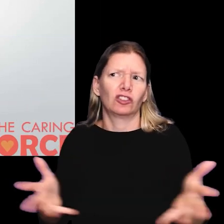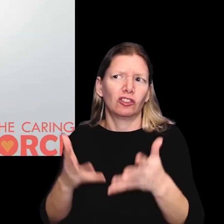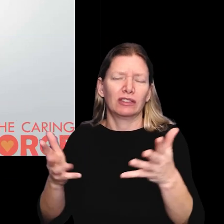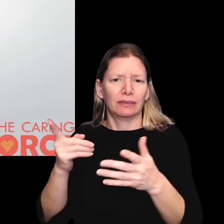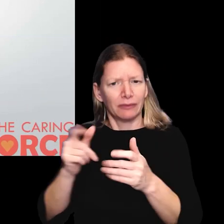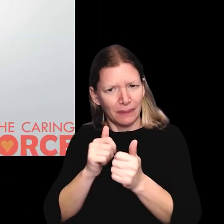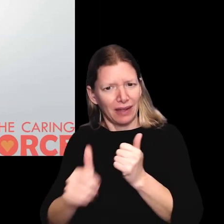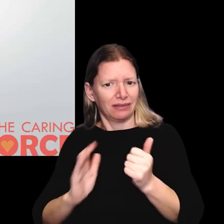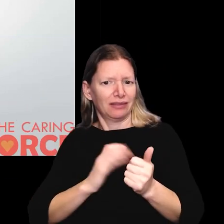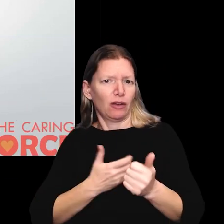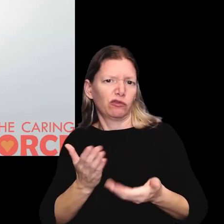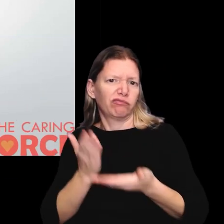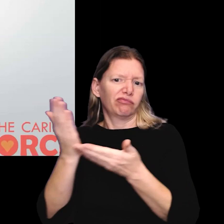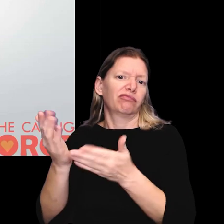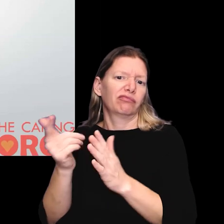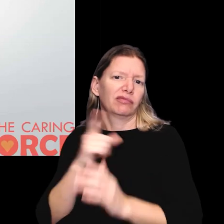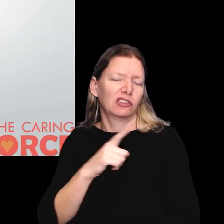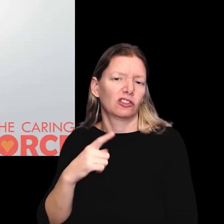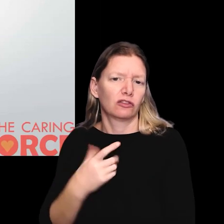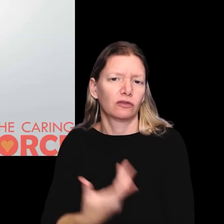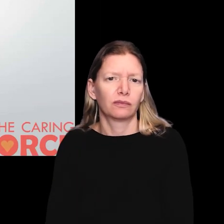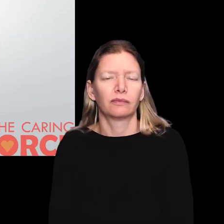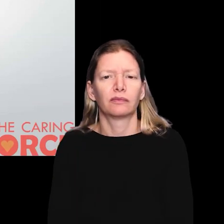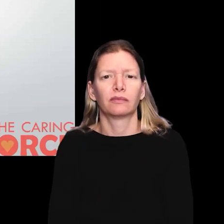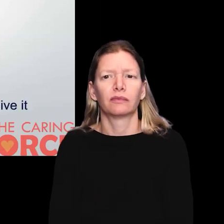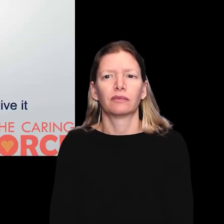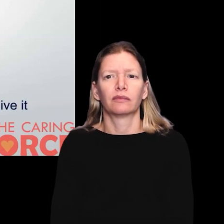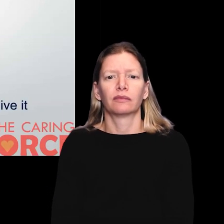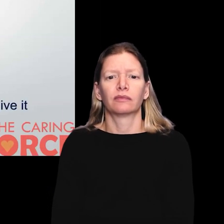encouraging them to pass our legislation.